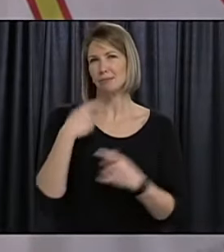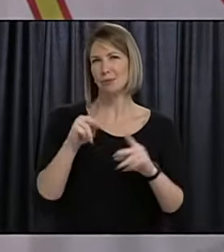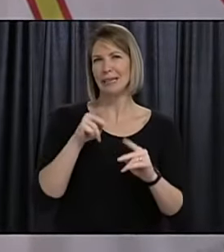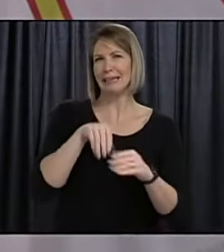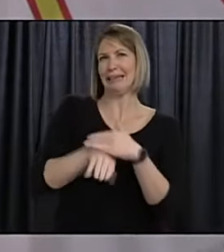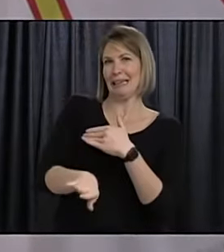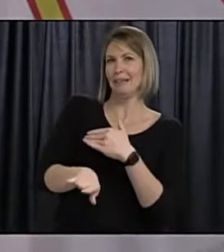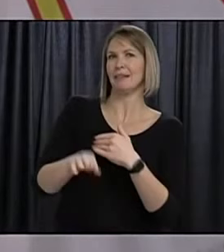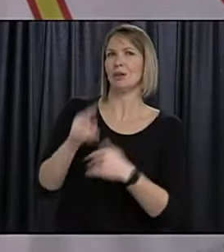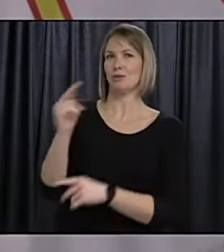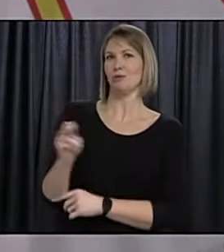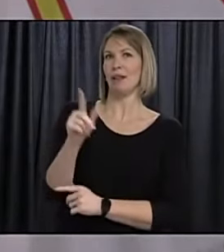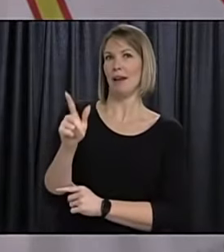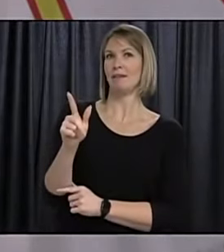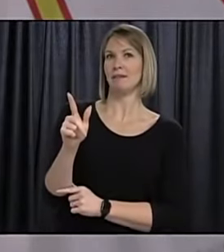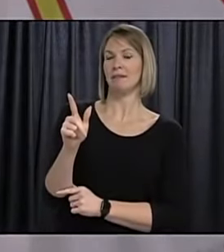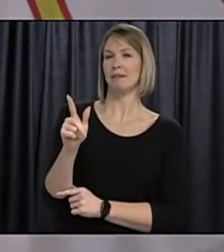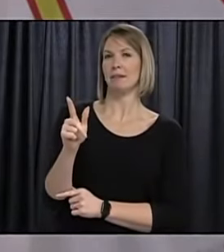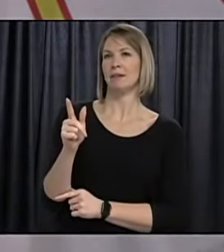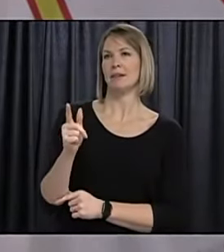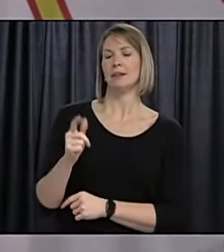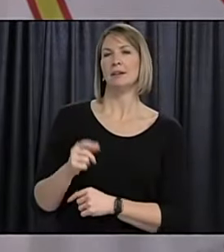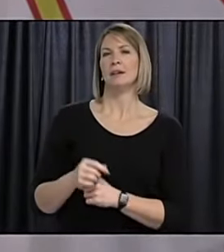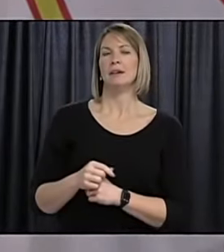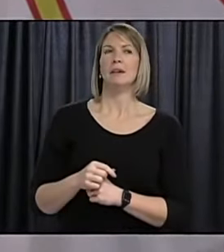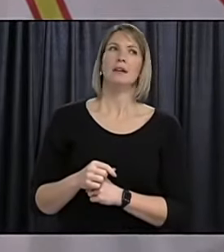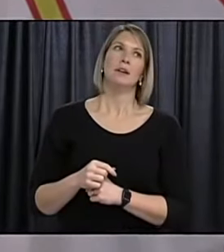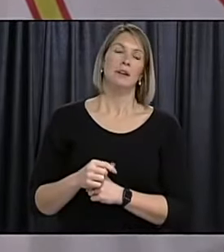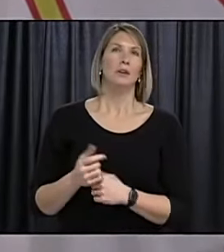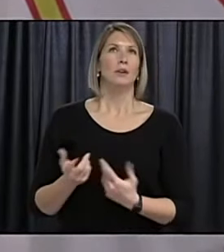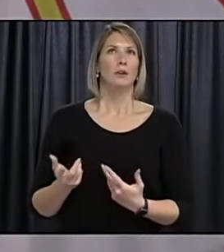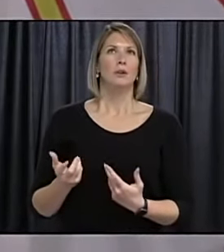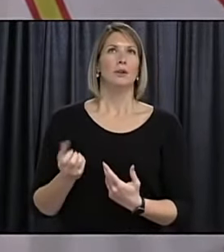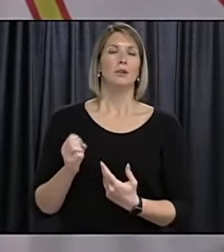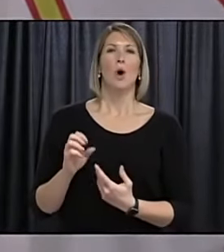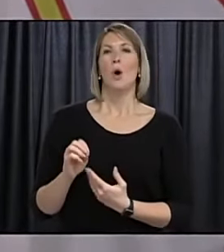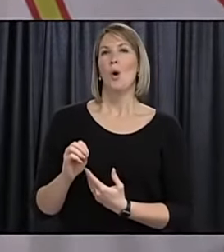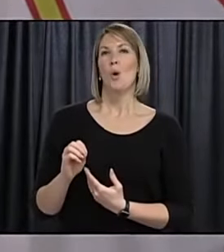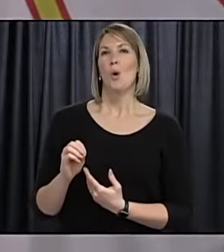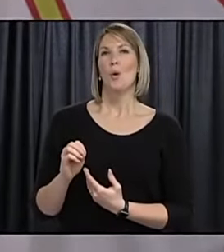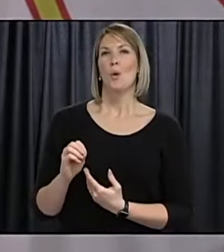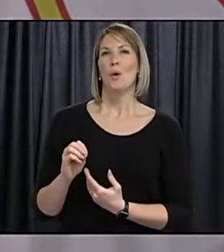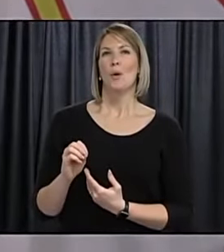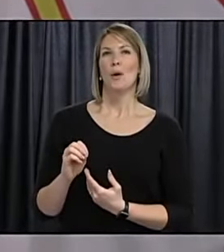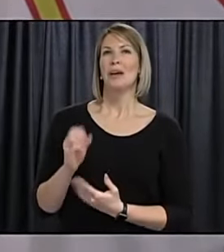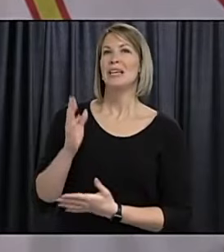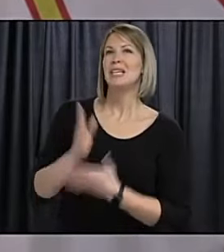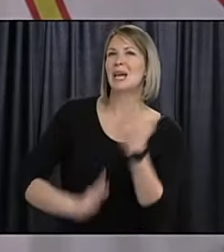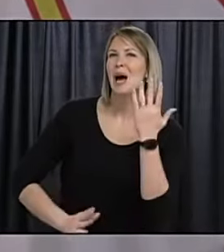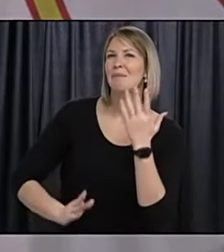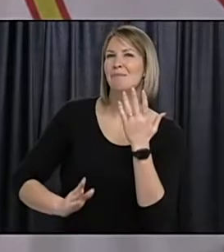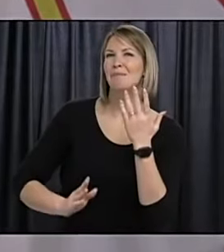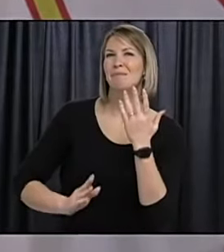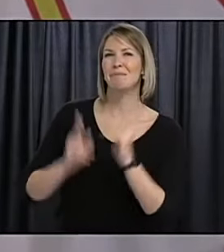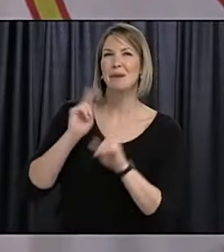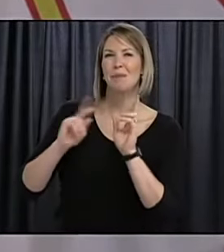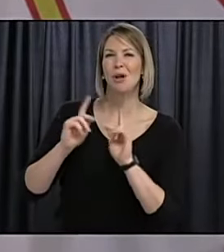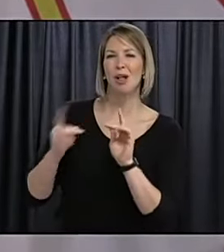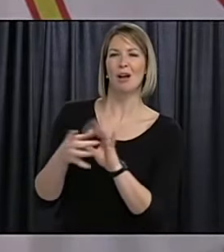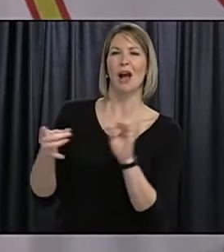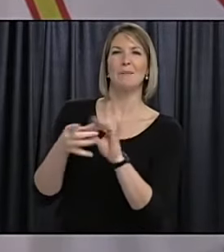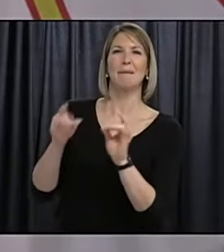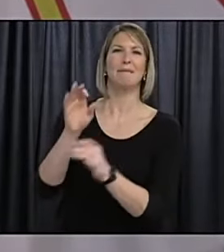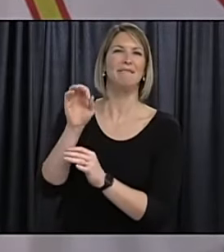to enter the province and um and so sometimes people say i'm here and i'm visiting the information